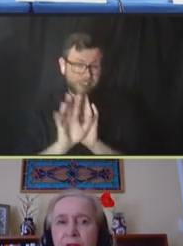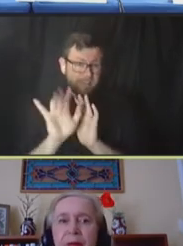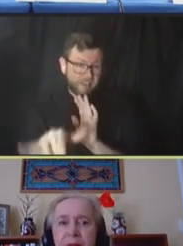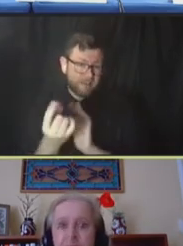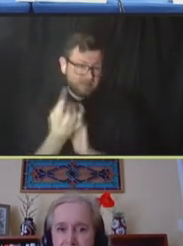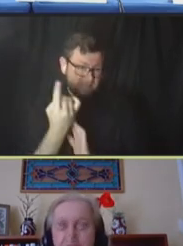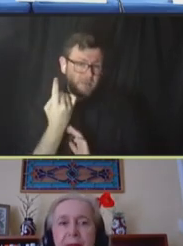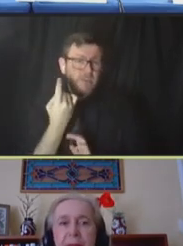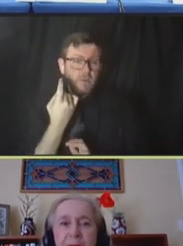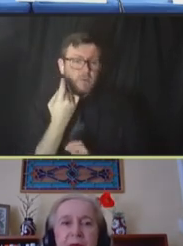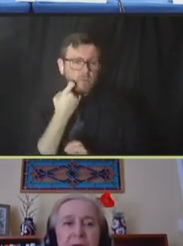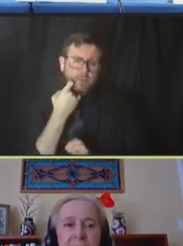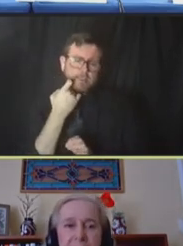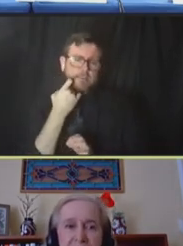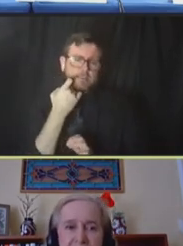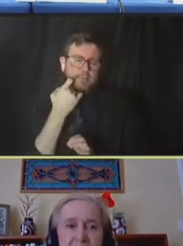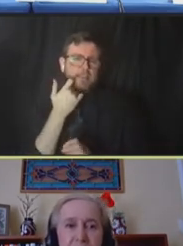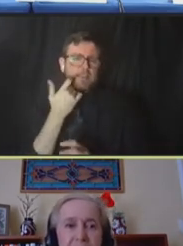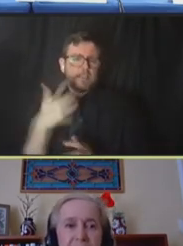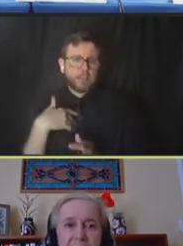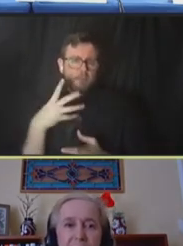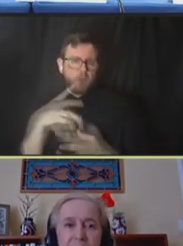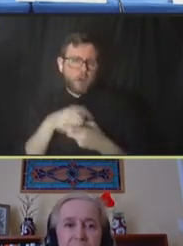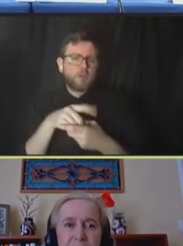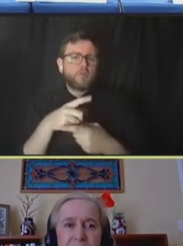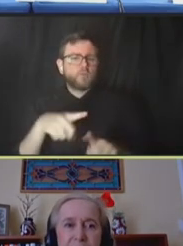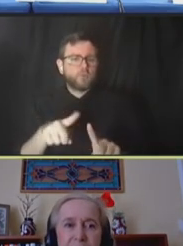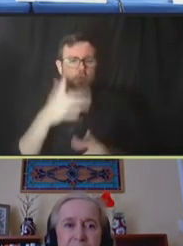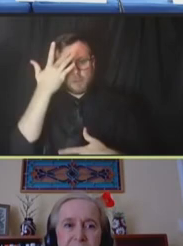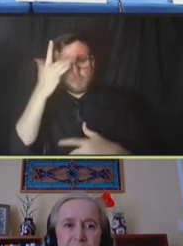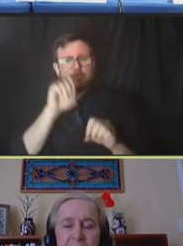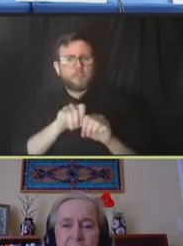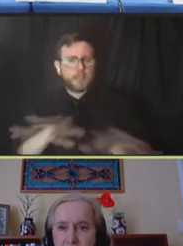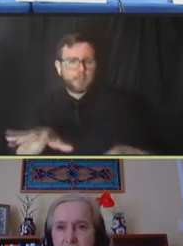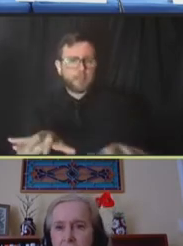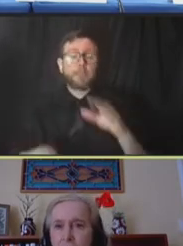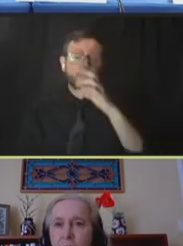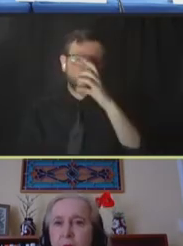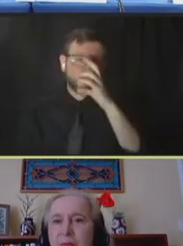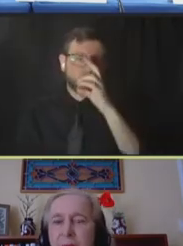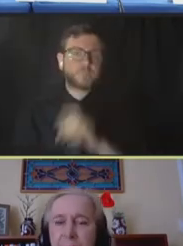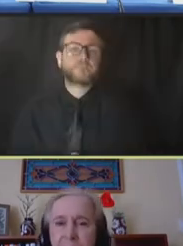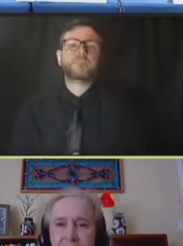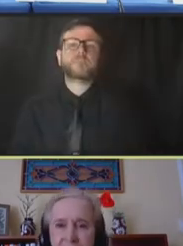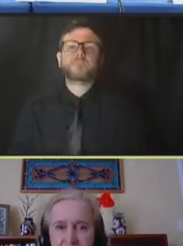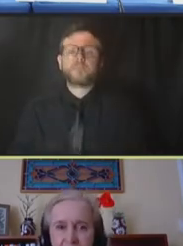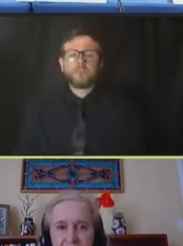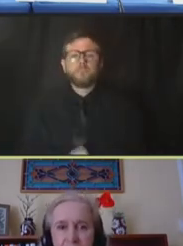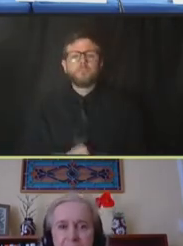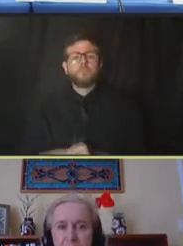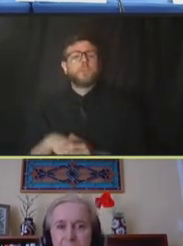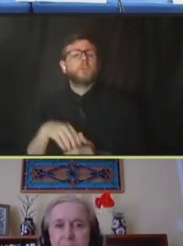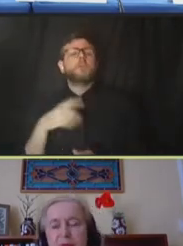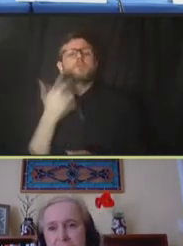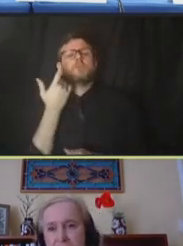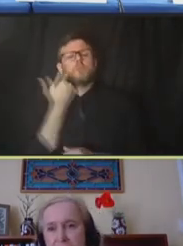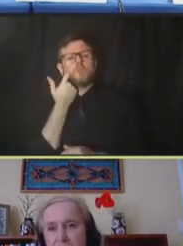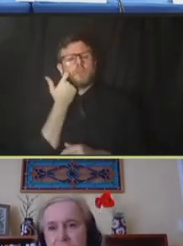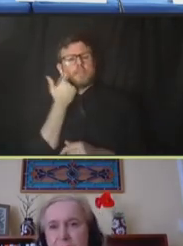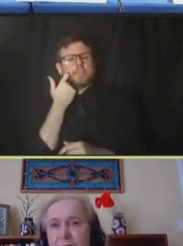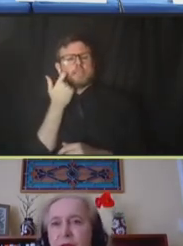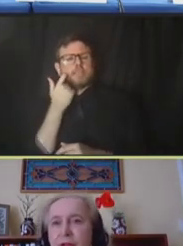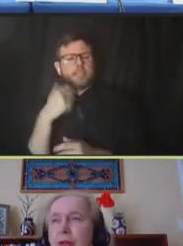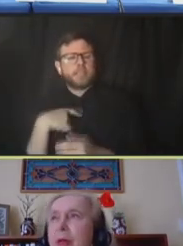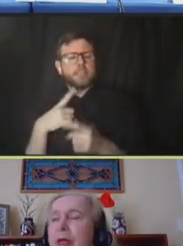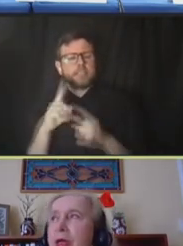in throughout the pandemic. Next slide, please. Next So, we published a series of papers, and as I